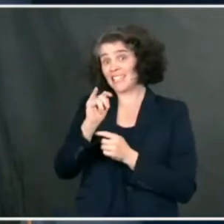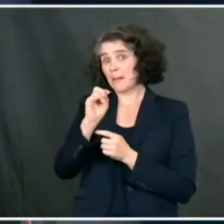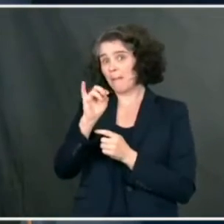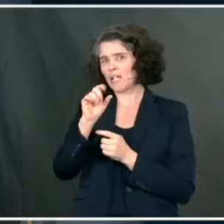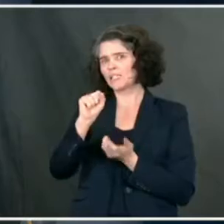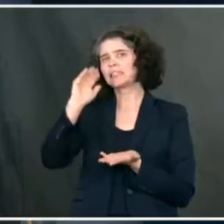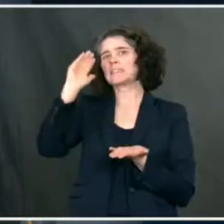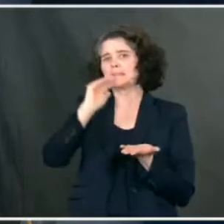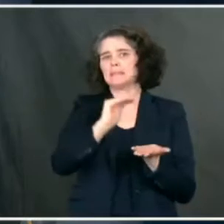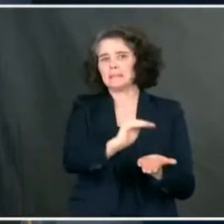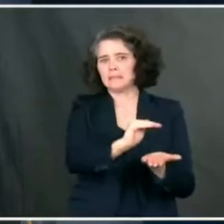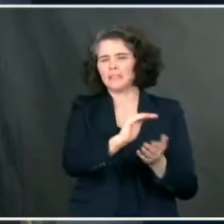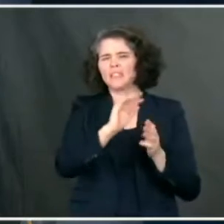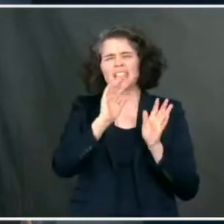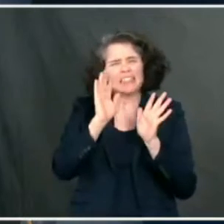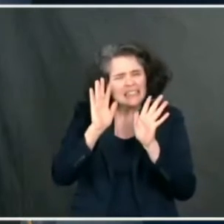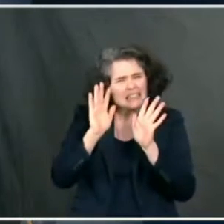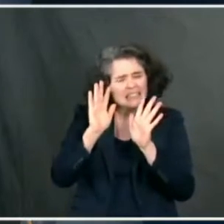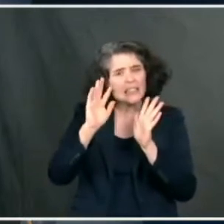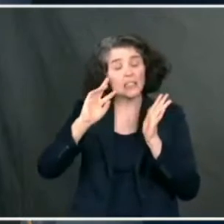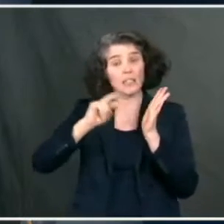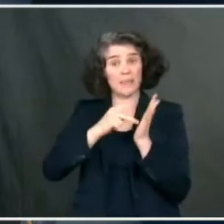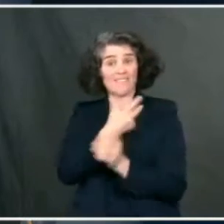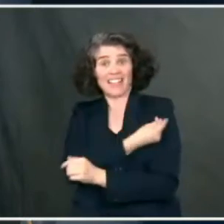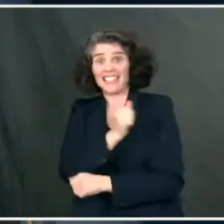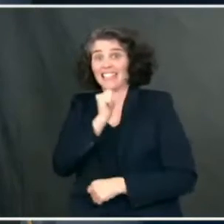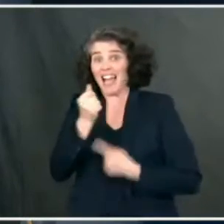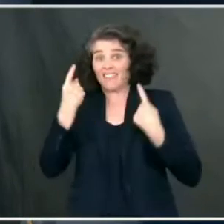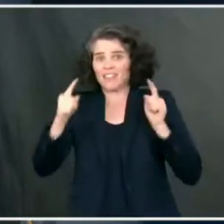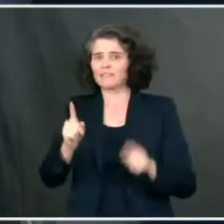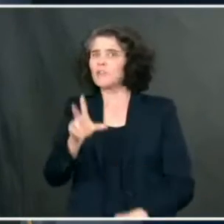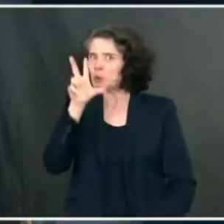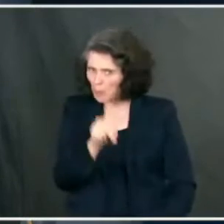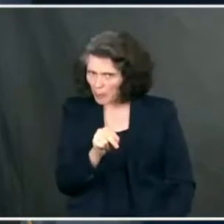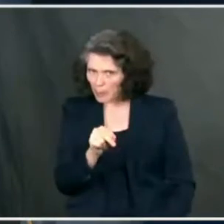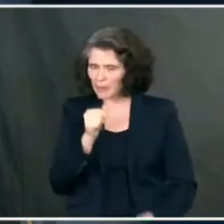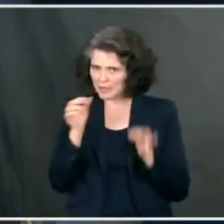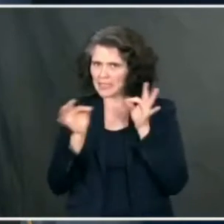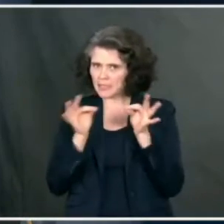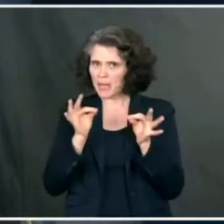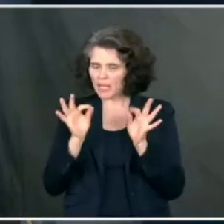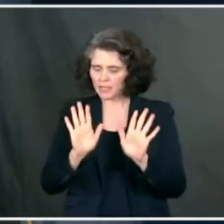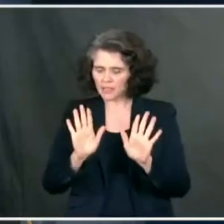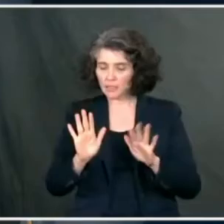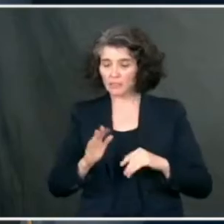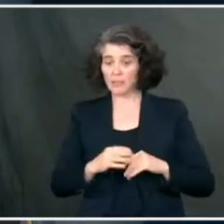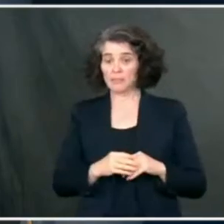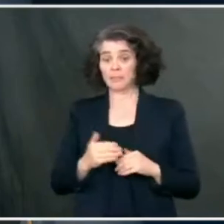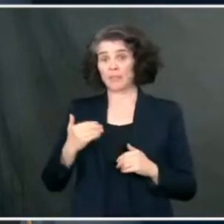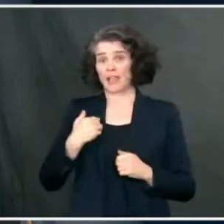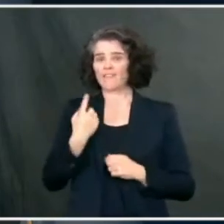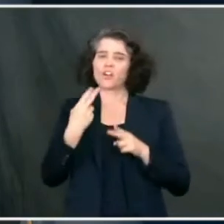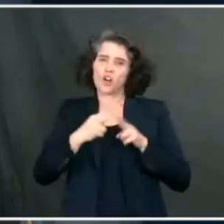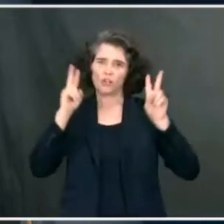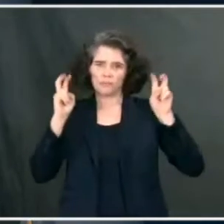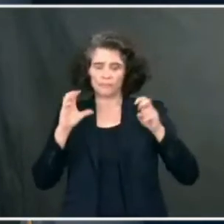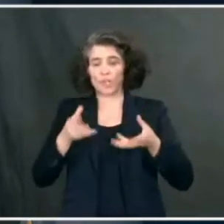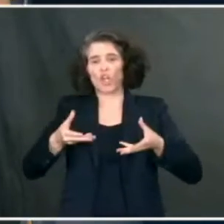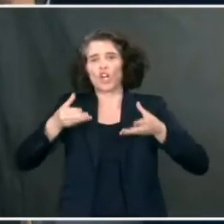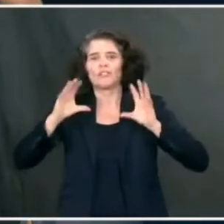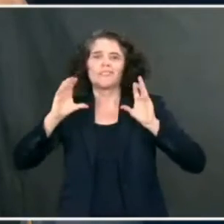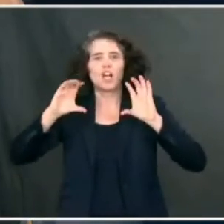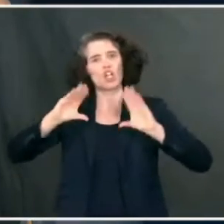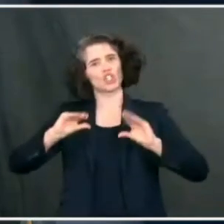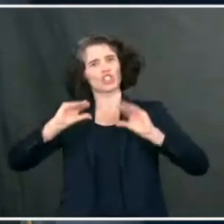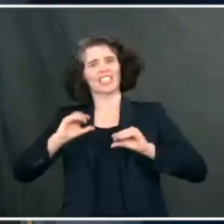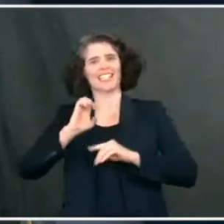does not mean that the vaccines will not be effective. And let me explain why. There's a thing called a cushion effect. So